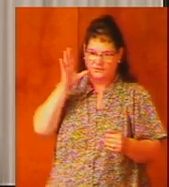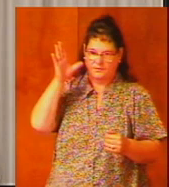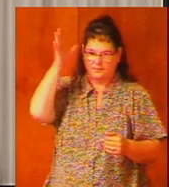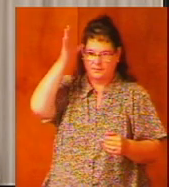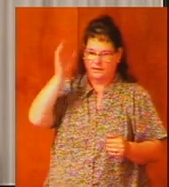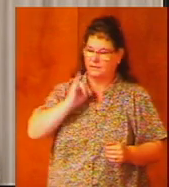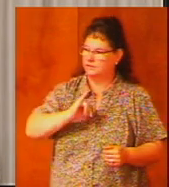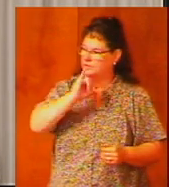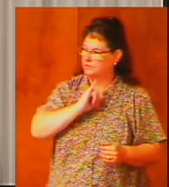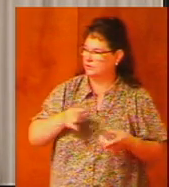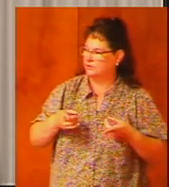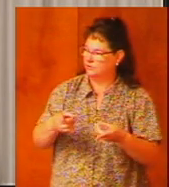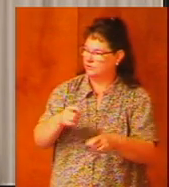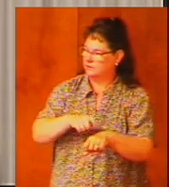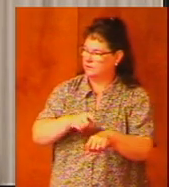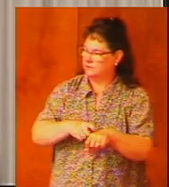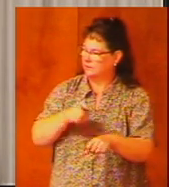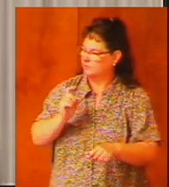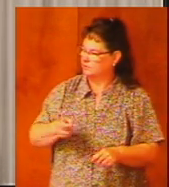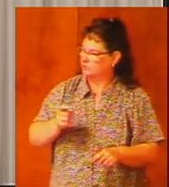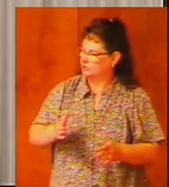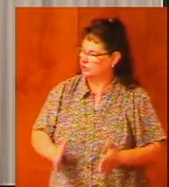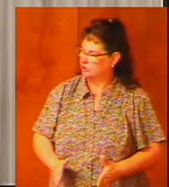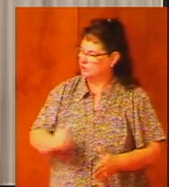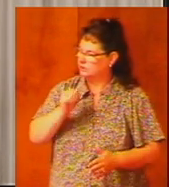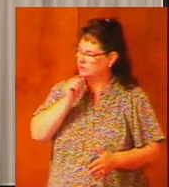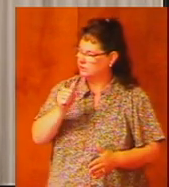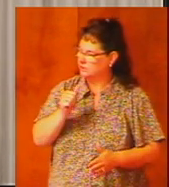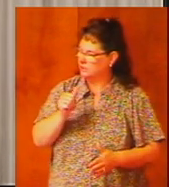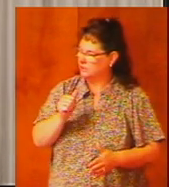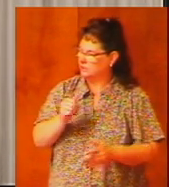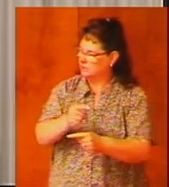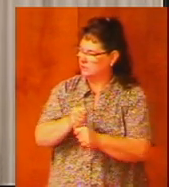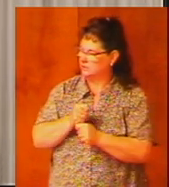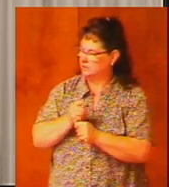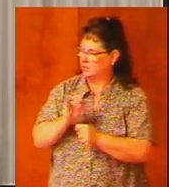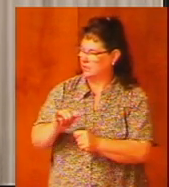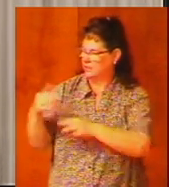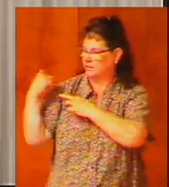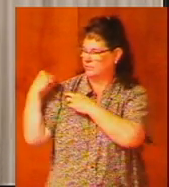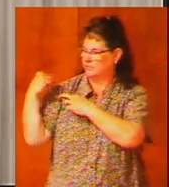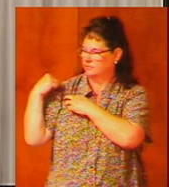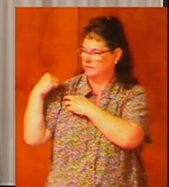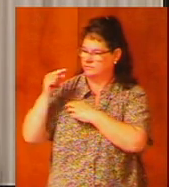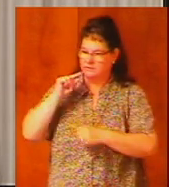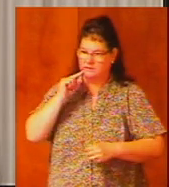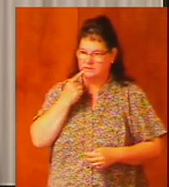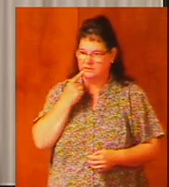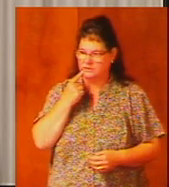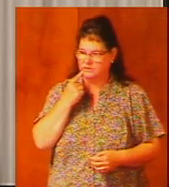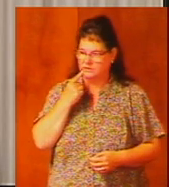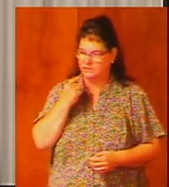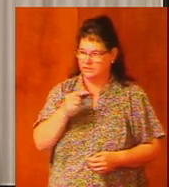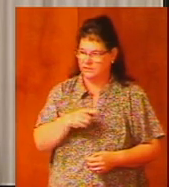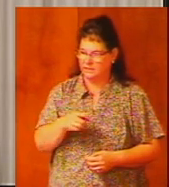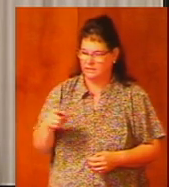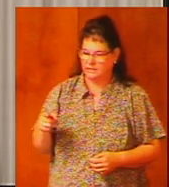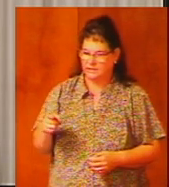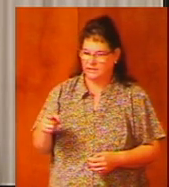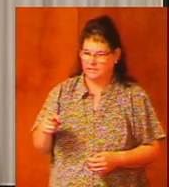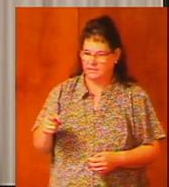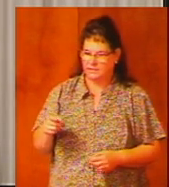Israel during the time of the judges did not take that responsibility seriously they